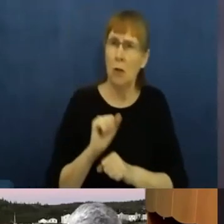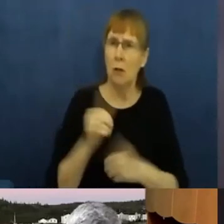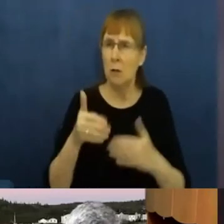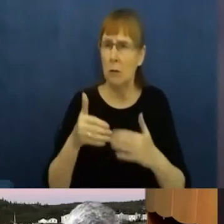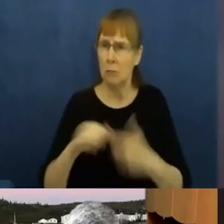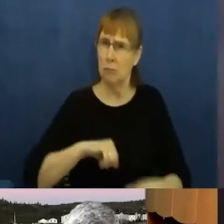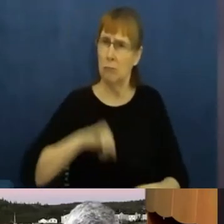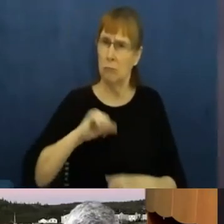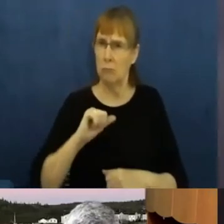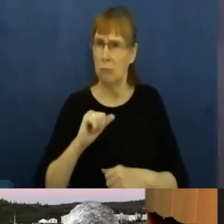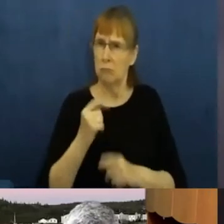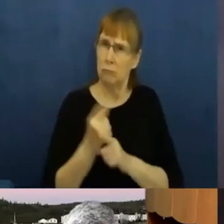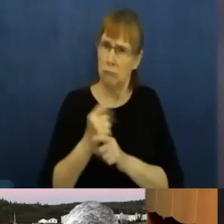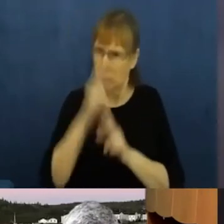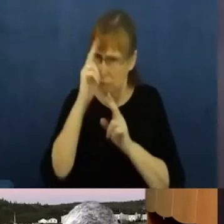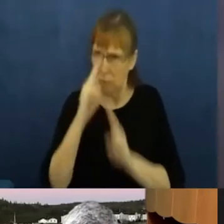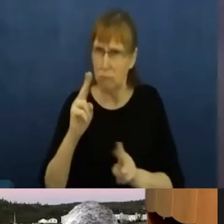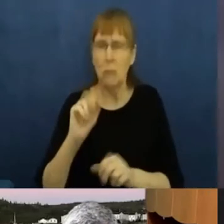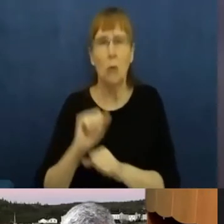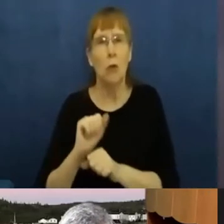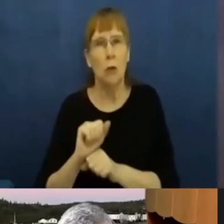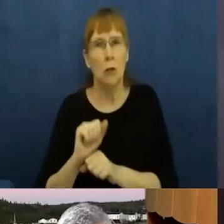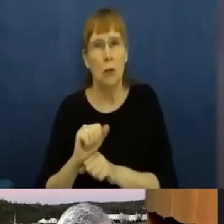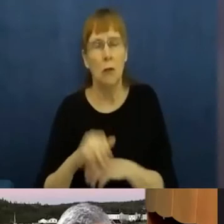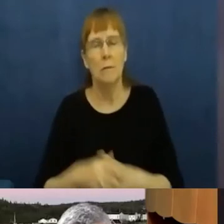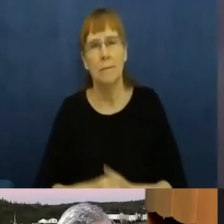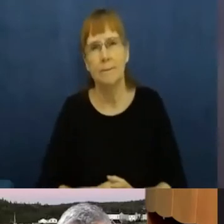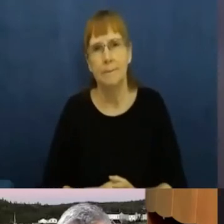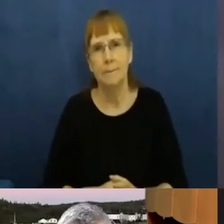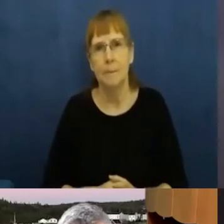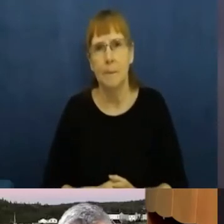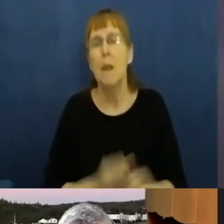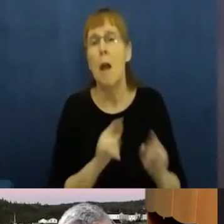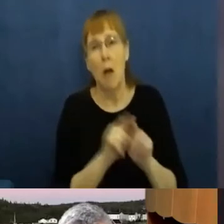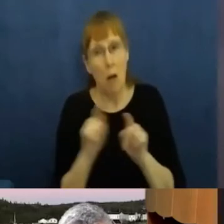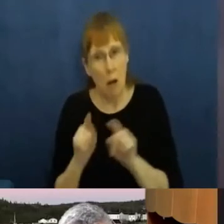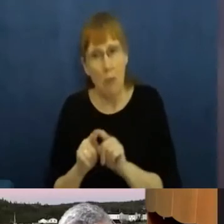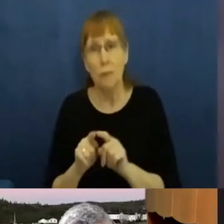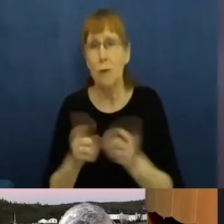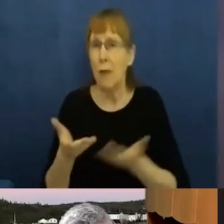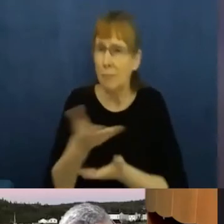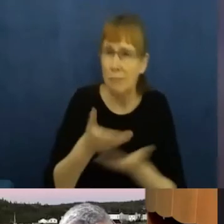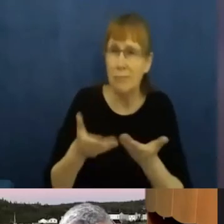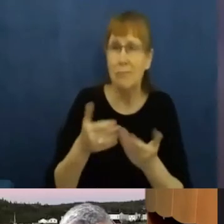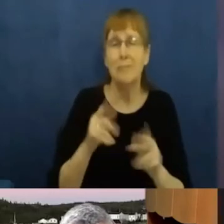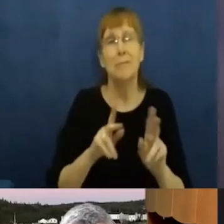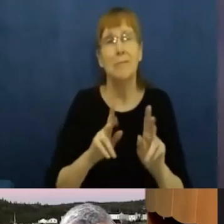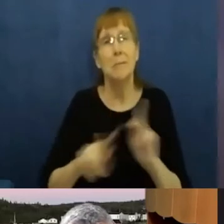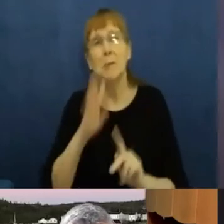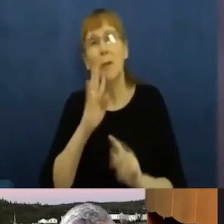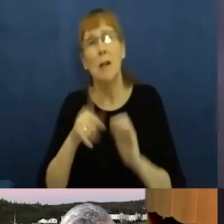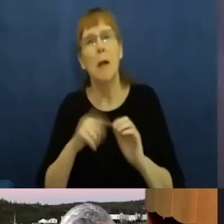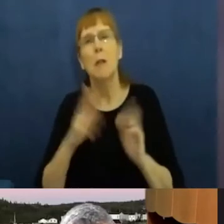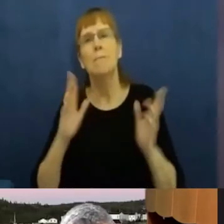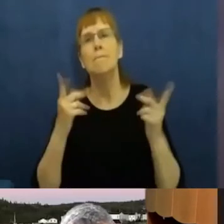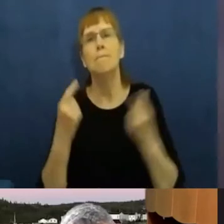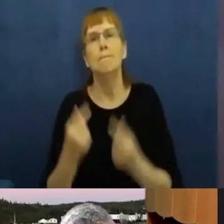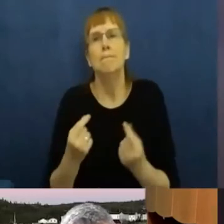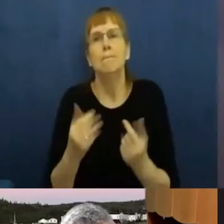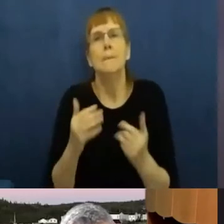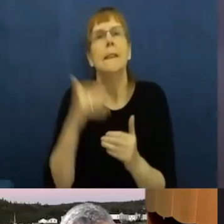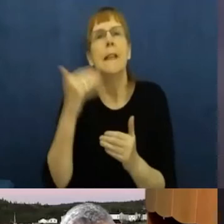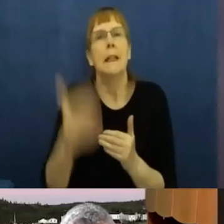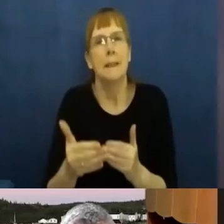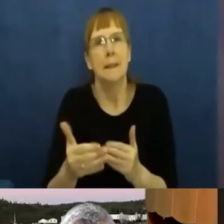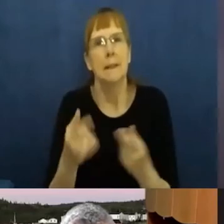what next. And so the concerns certainly in the last couple of weeks have